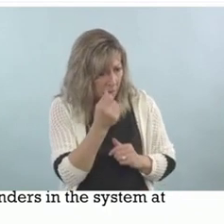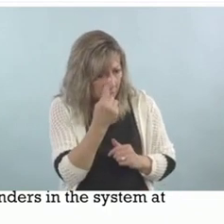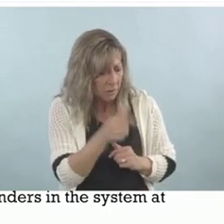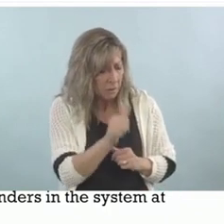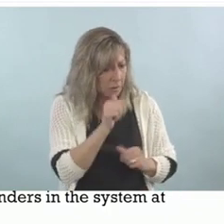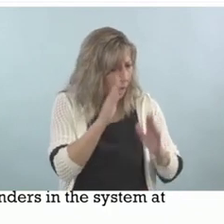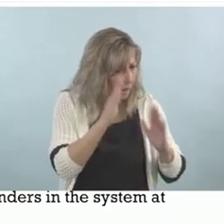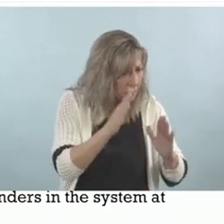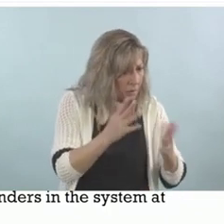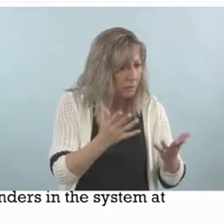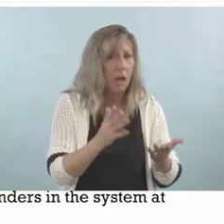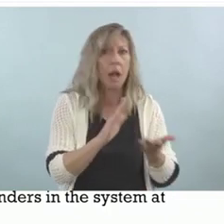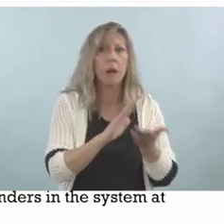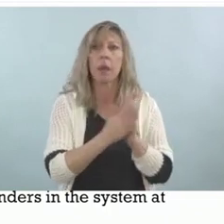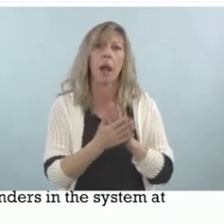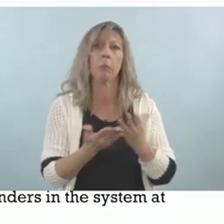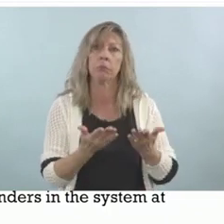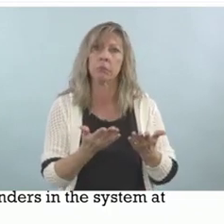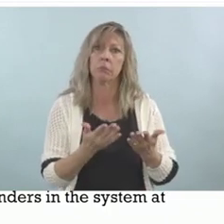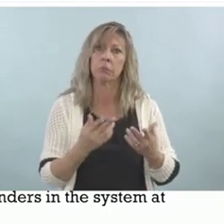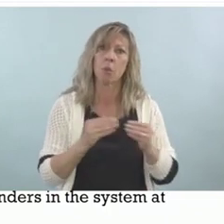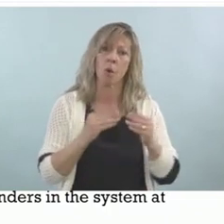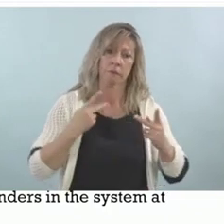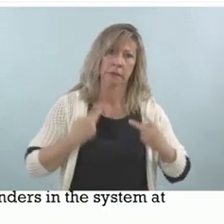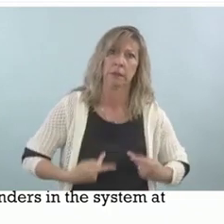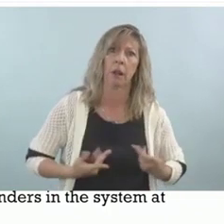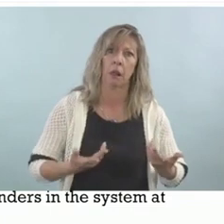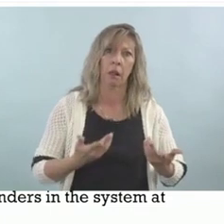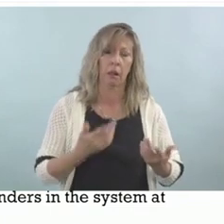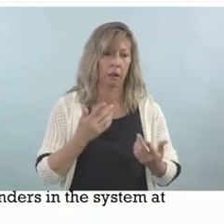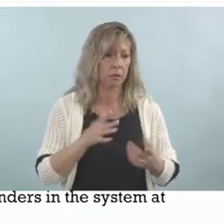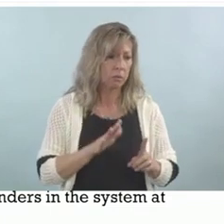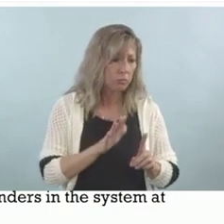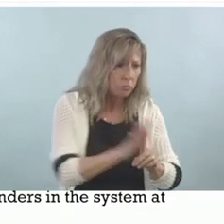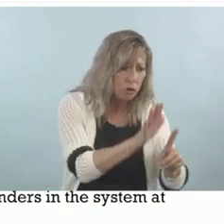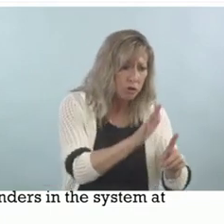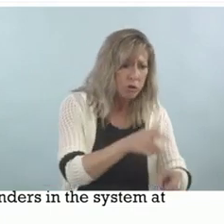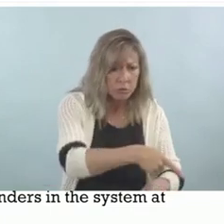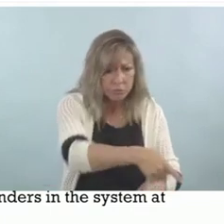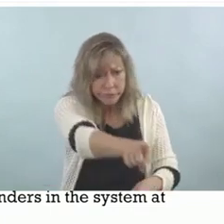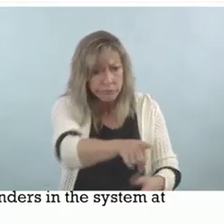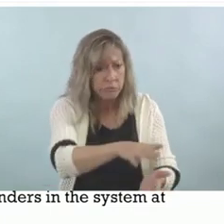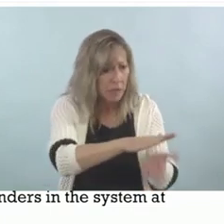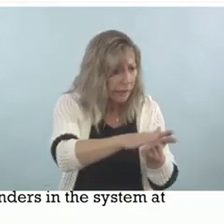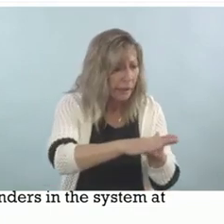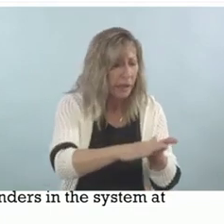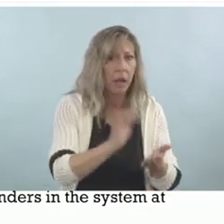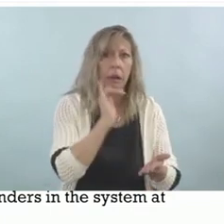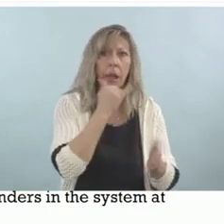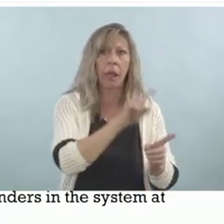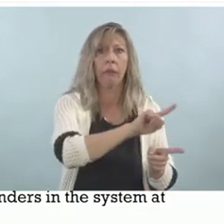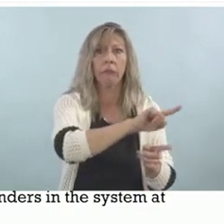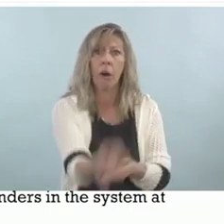physical with them, pushing them into a room to go clean, maybe accidentally knocking them over.